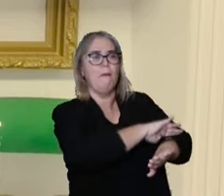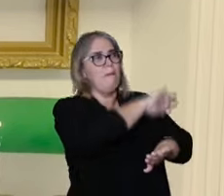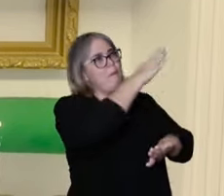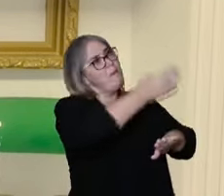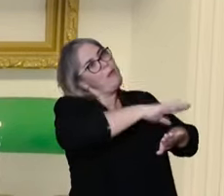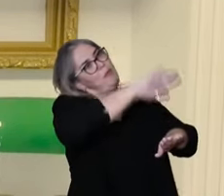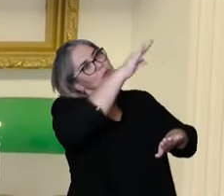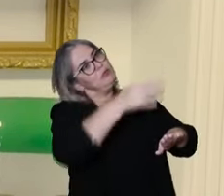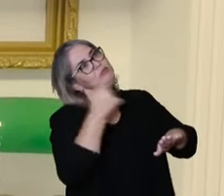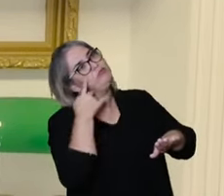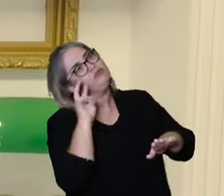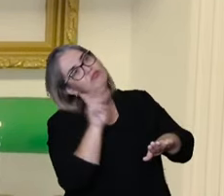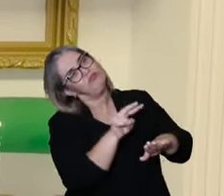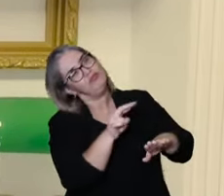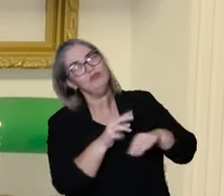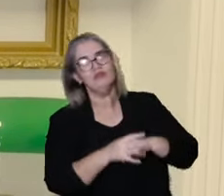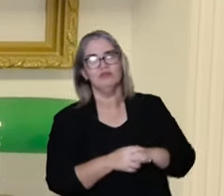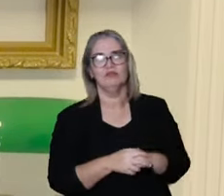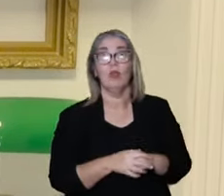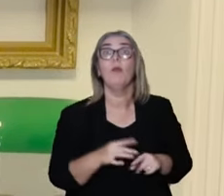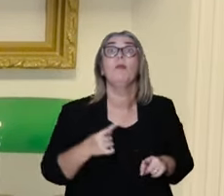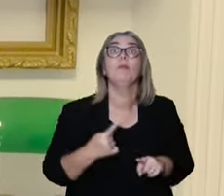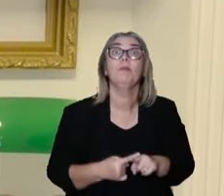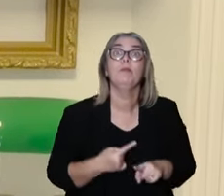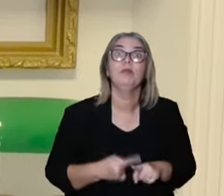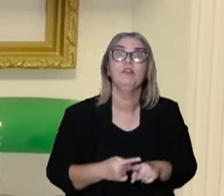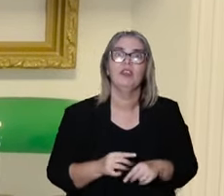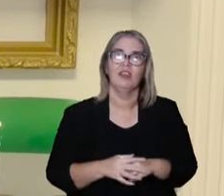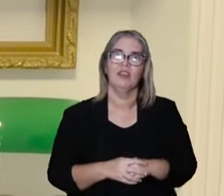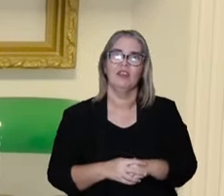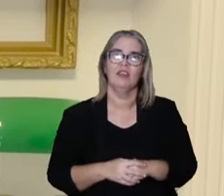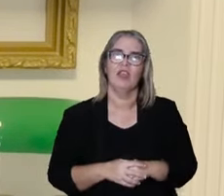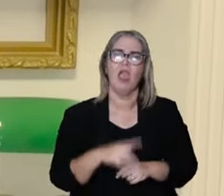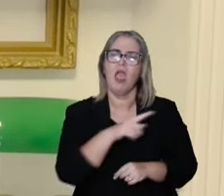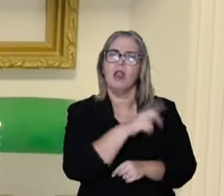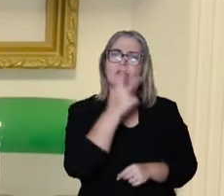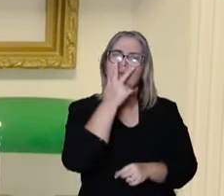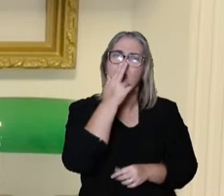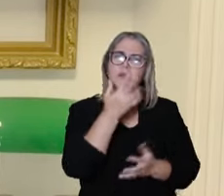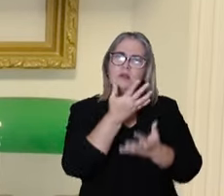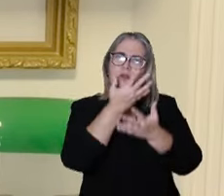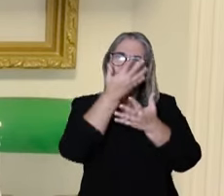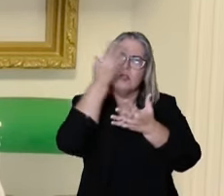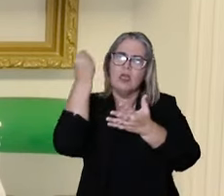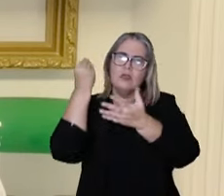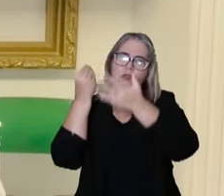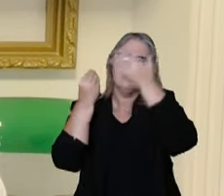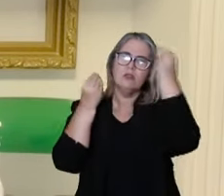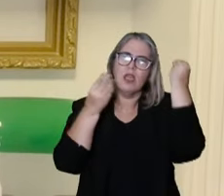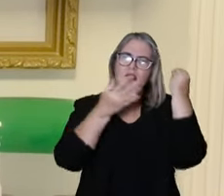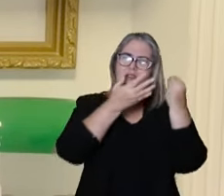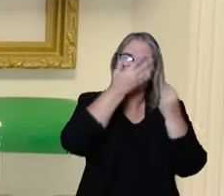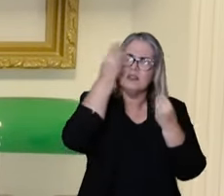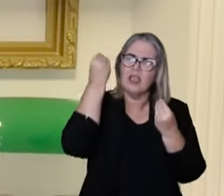presents, they gain presents from the mountains. Because they are forgotten and erased